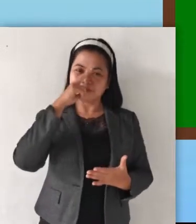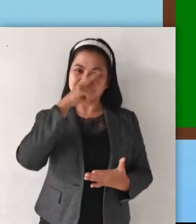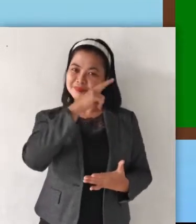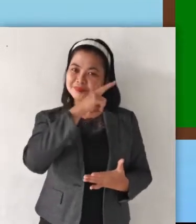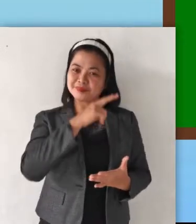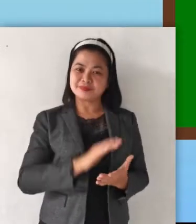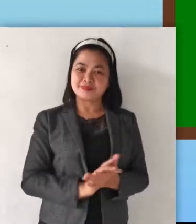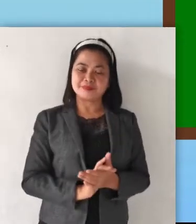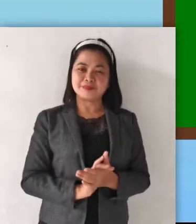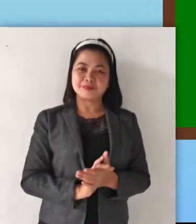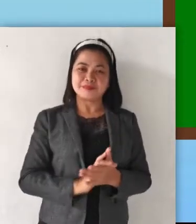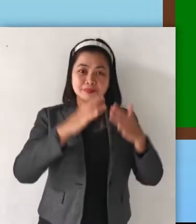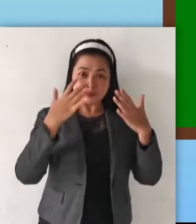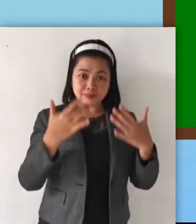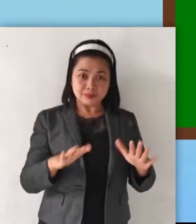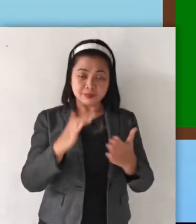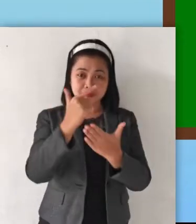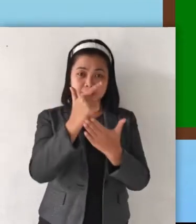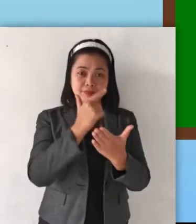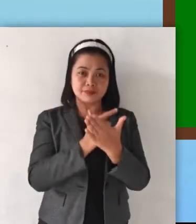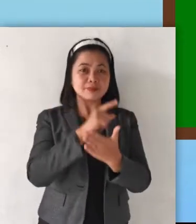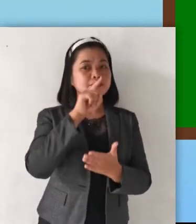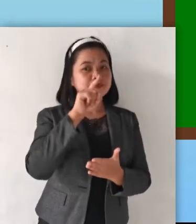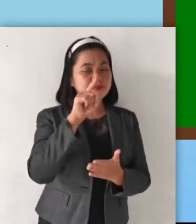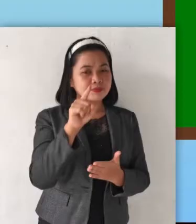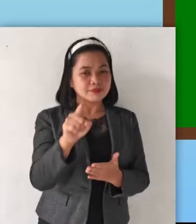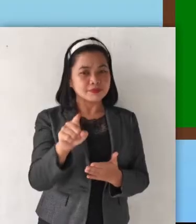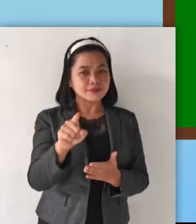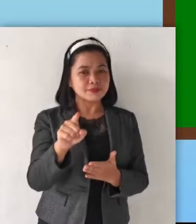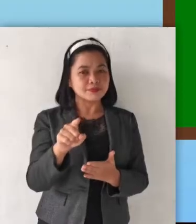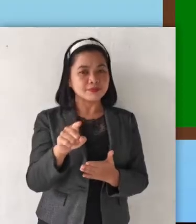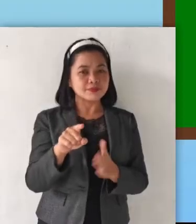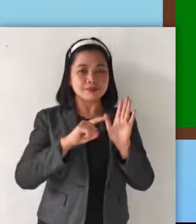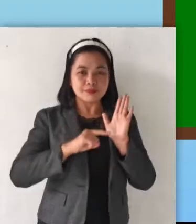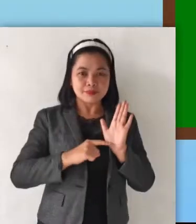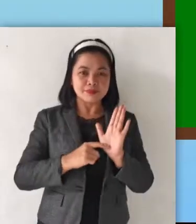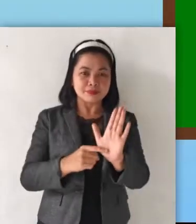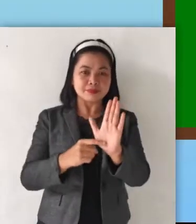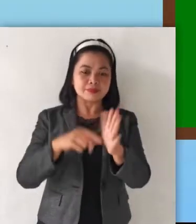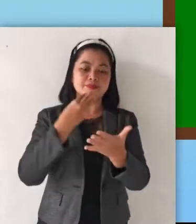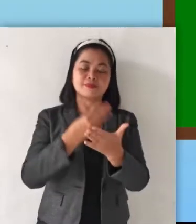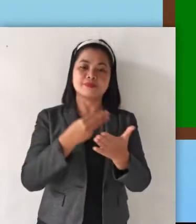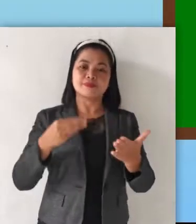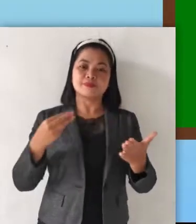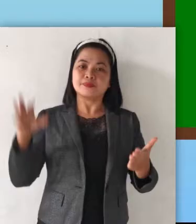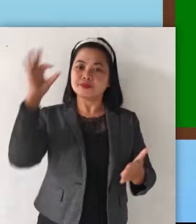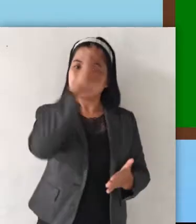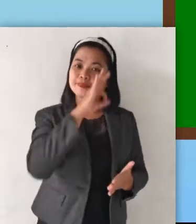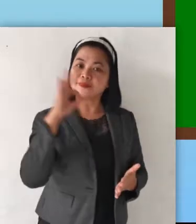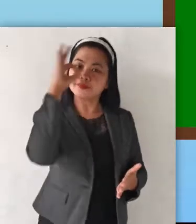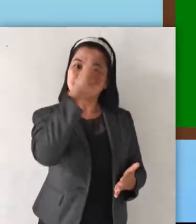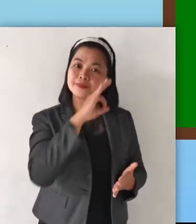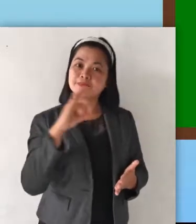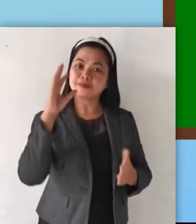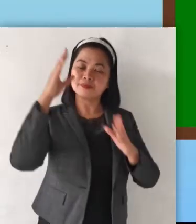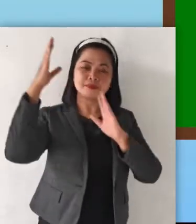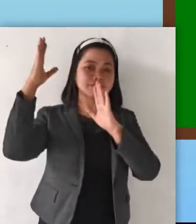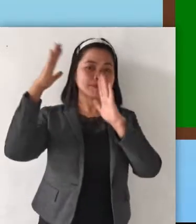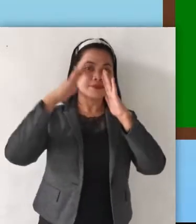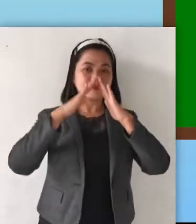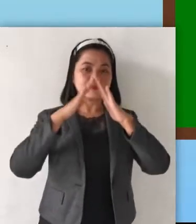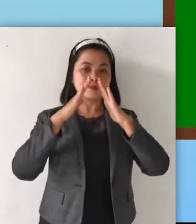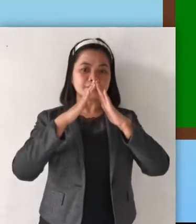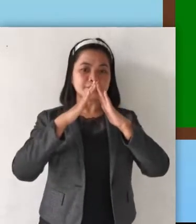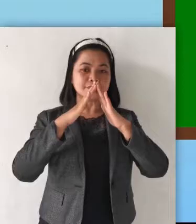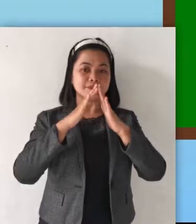ends, we hope that each of you will identify materials found in our home, in your